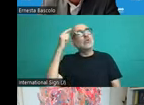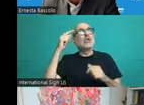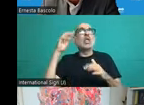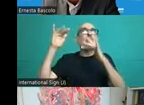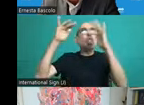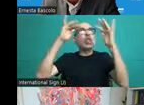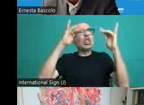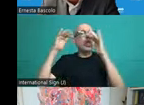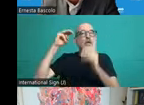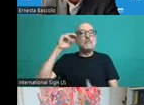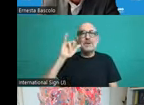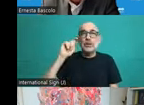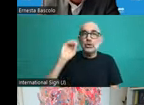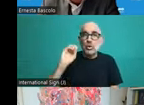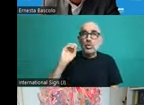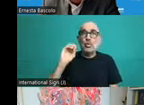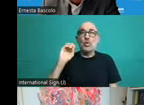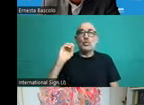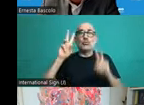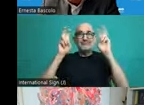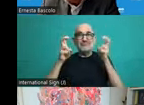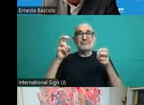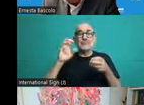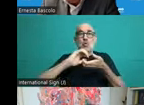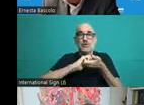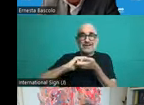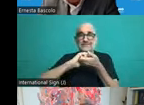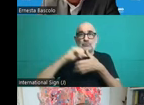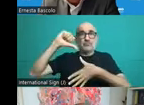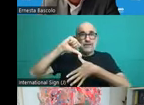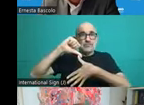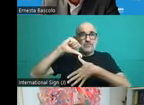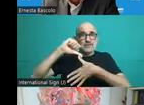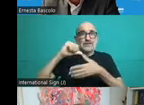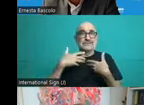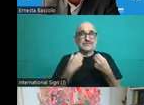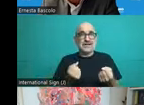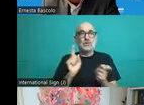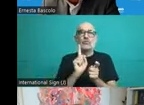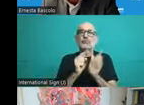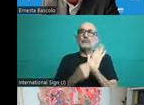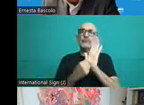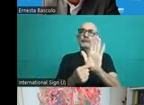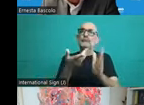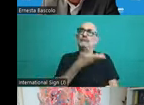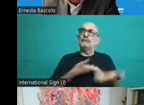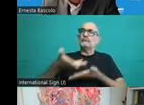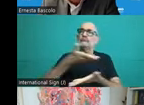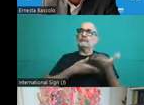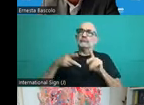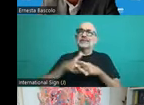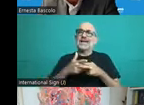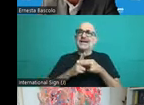a reference for our technical cooperation since 2014, and even in our region, we